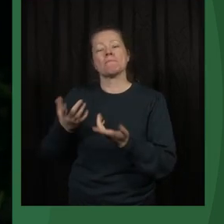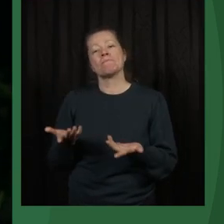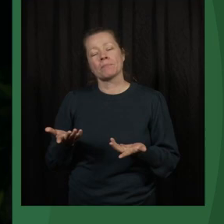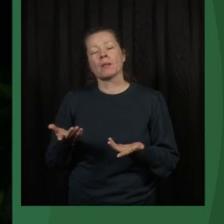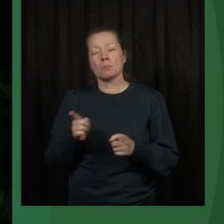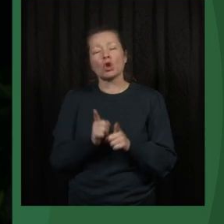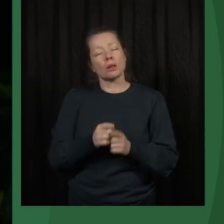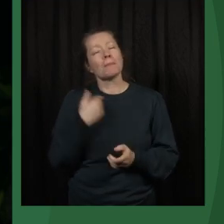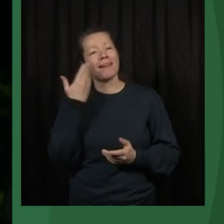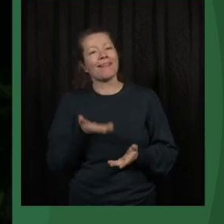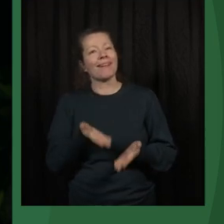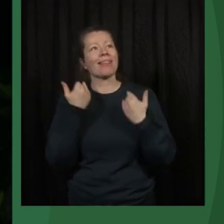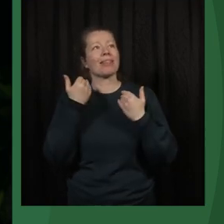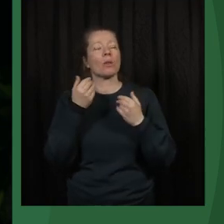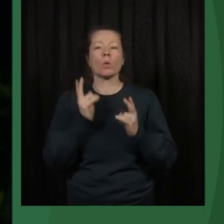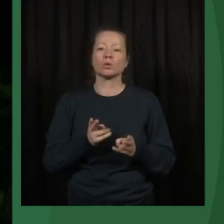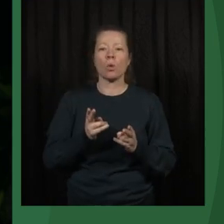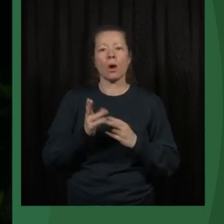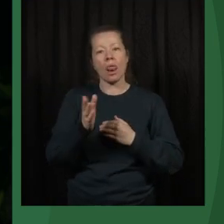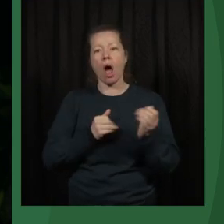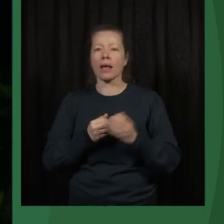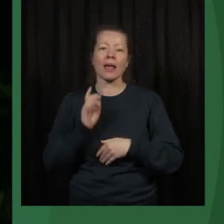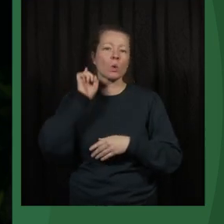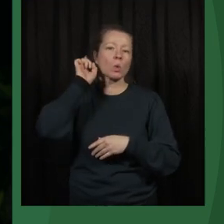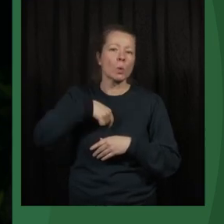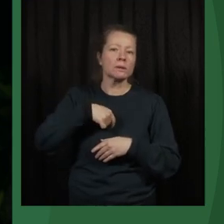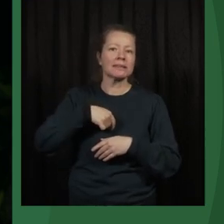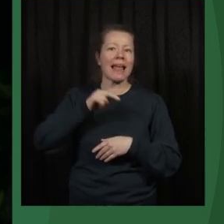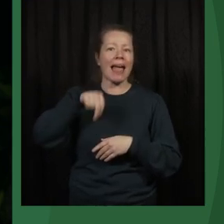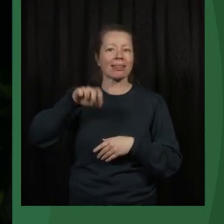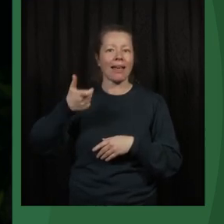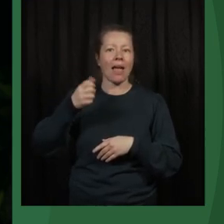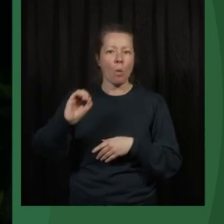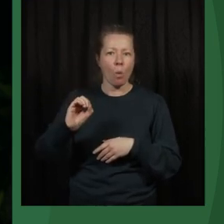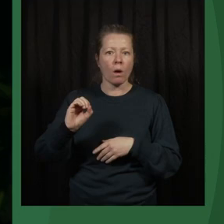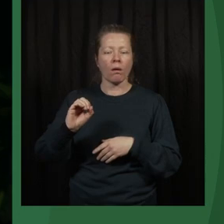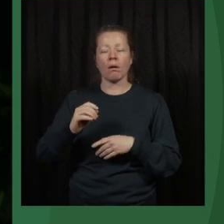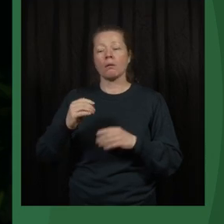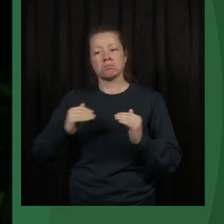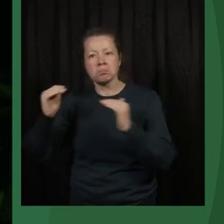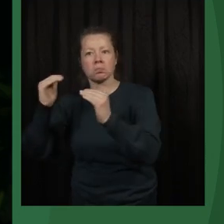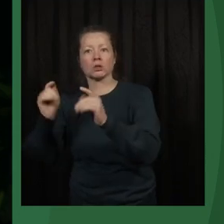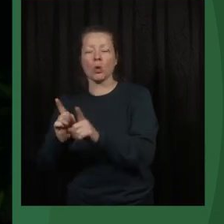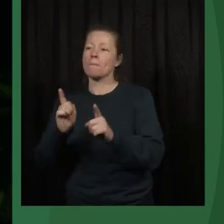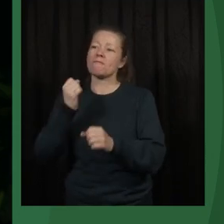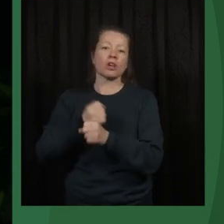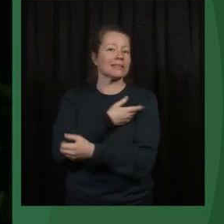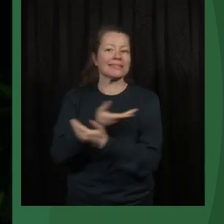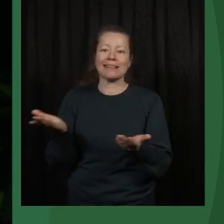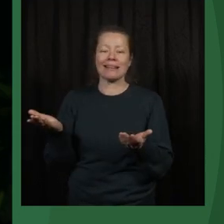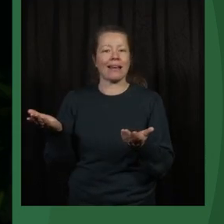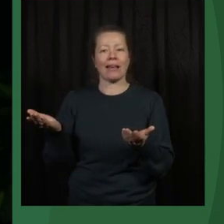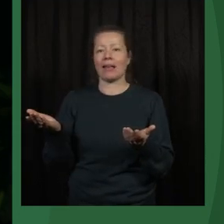to create also artificial NGOs that actually not have